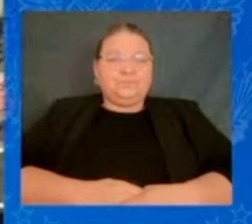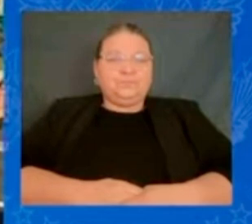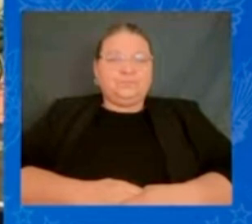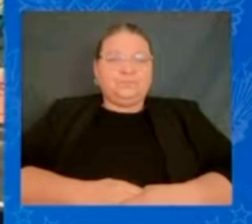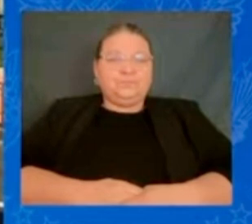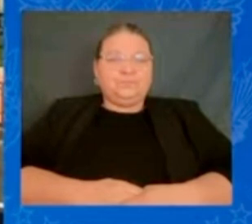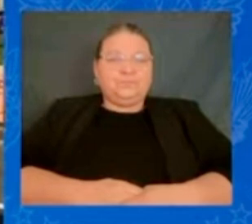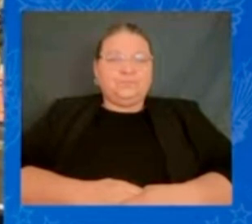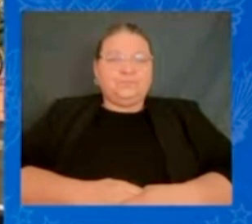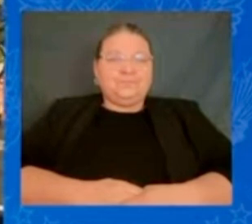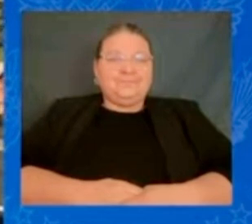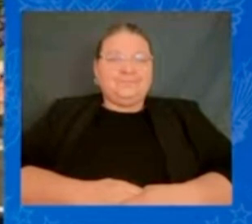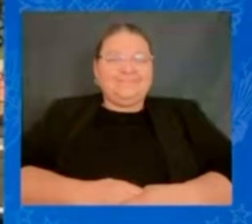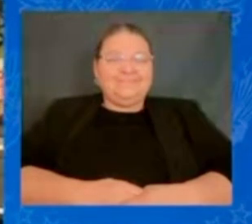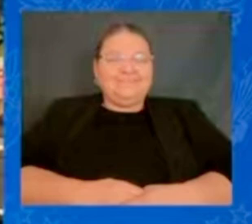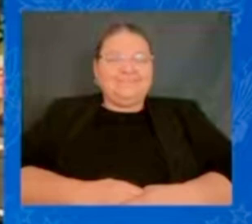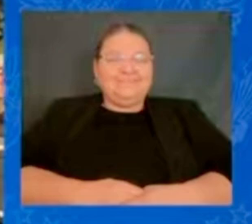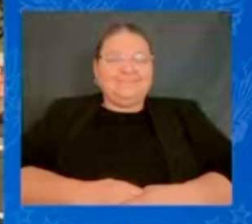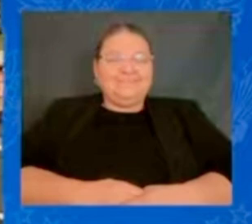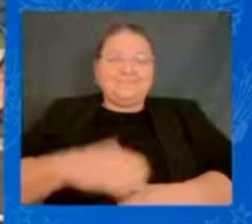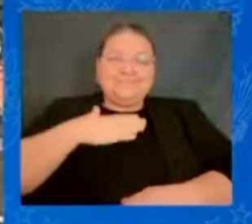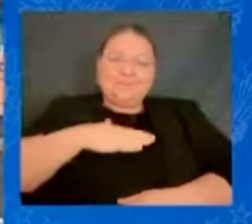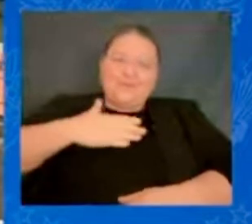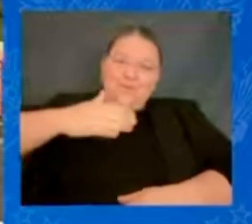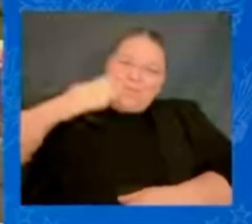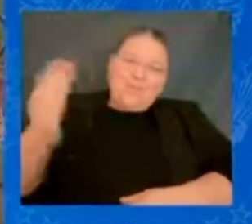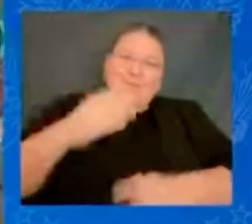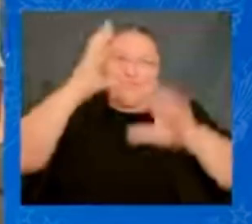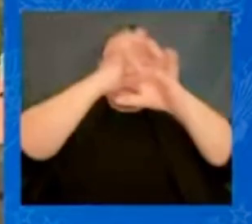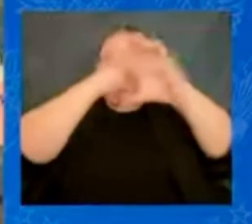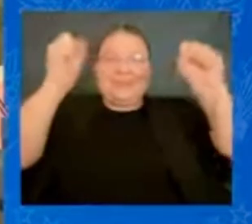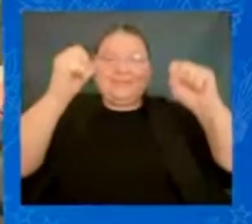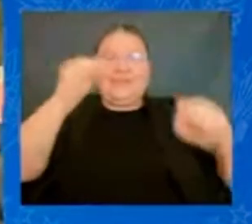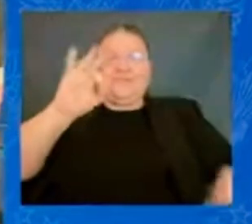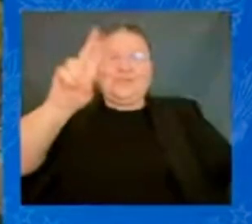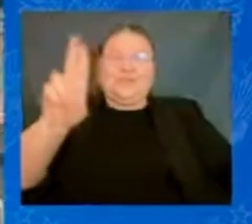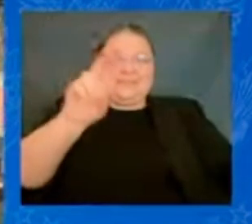Please welcome the President of the United States, Joe Biden.